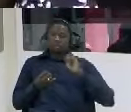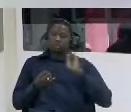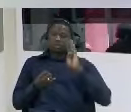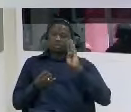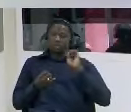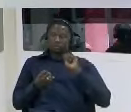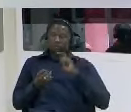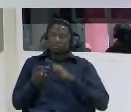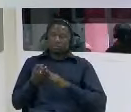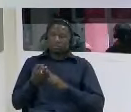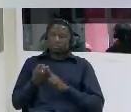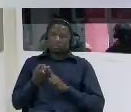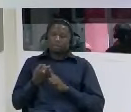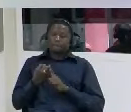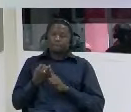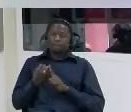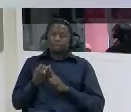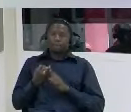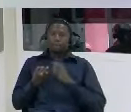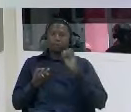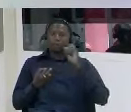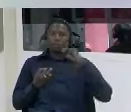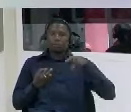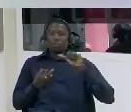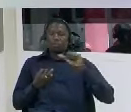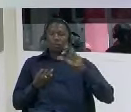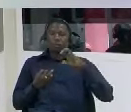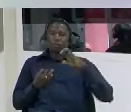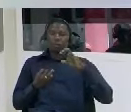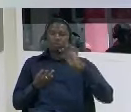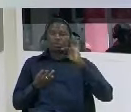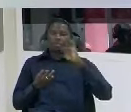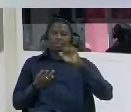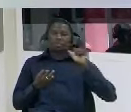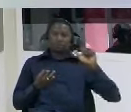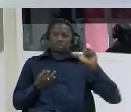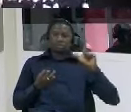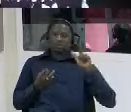uh omar omar fal was charged